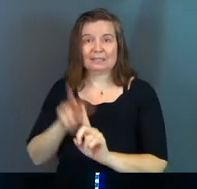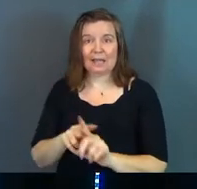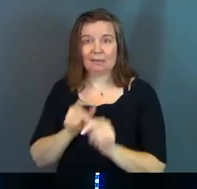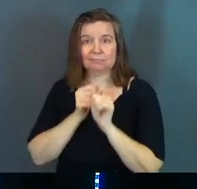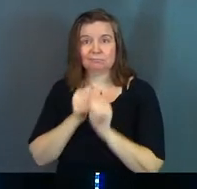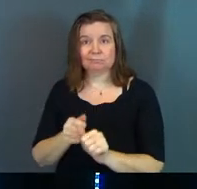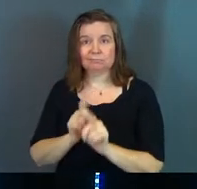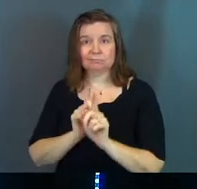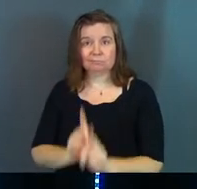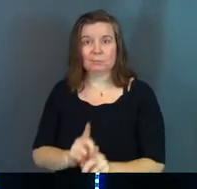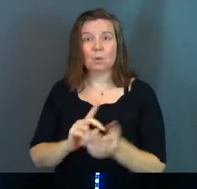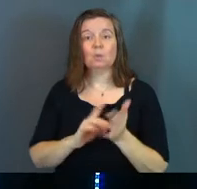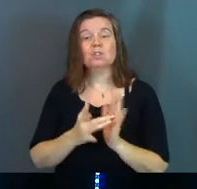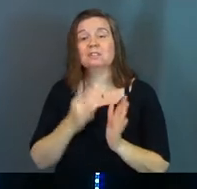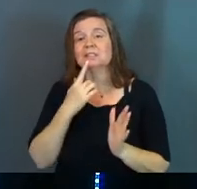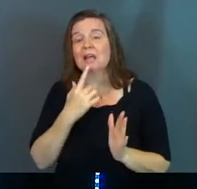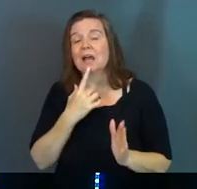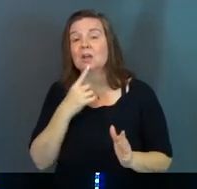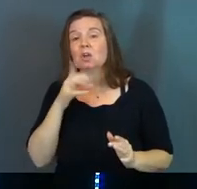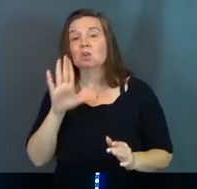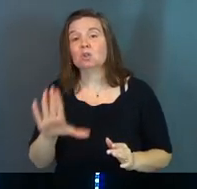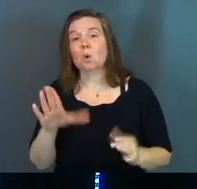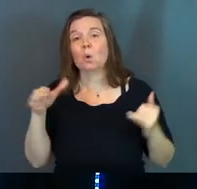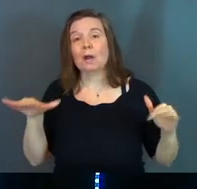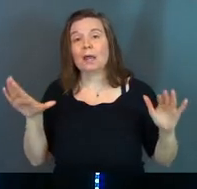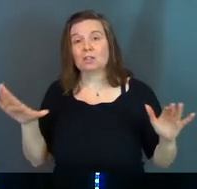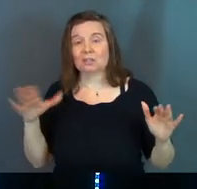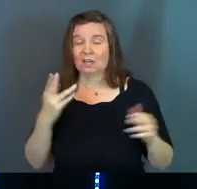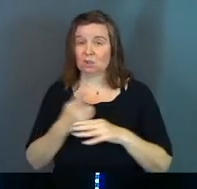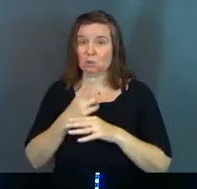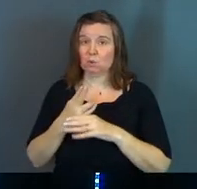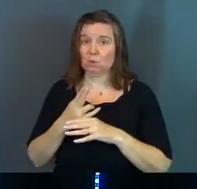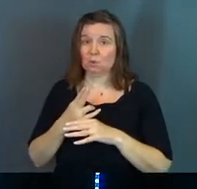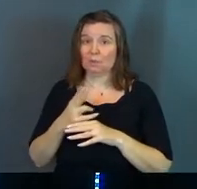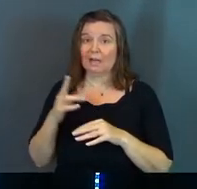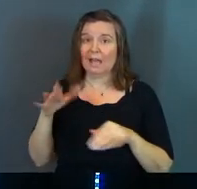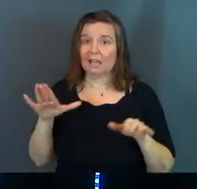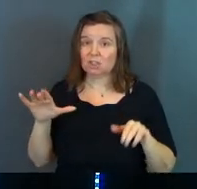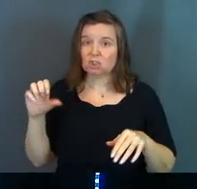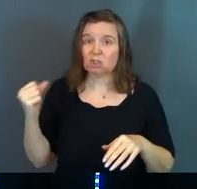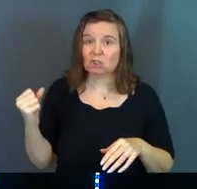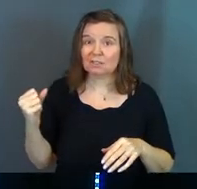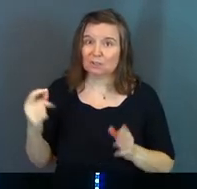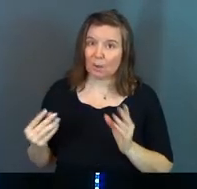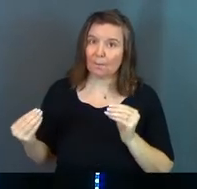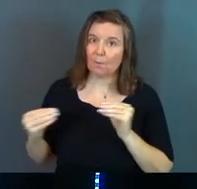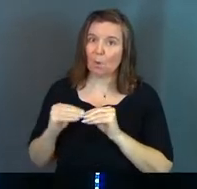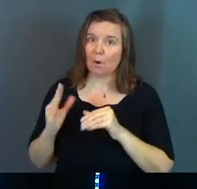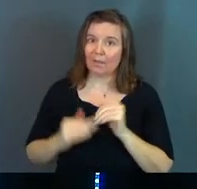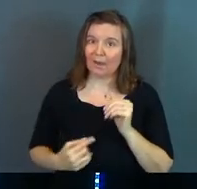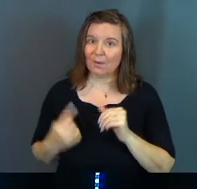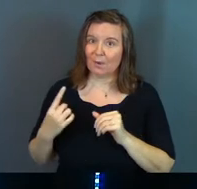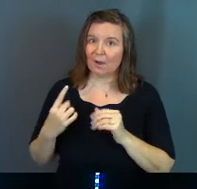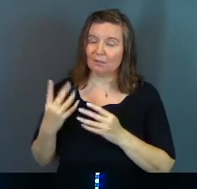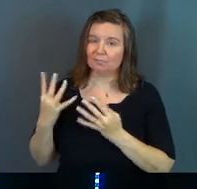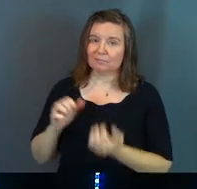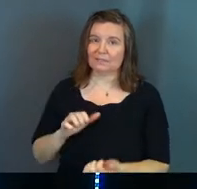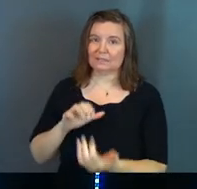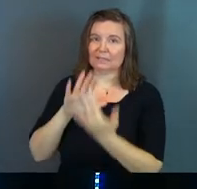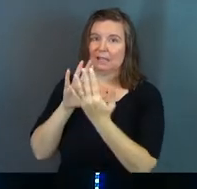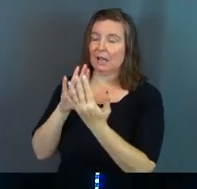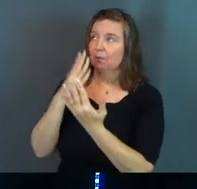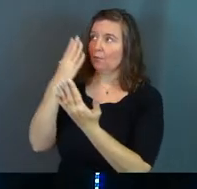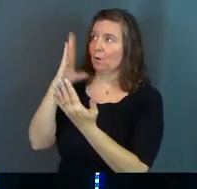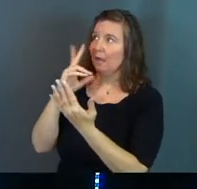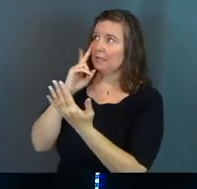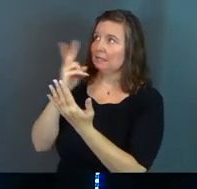assigned to you. And what Jesus says is he says, your angels, and he uses a pronoun, your angels stand before God and see